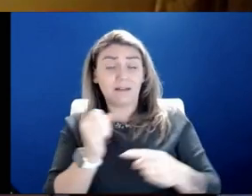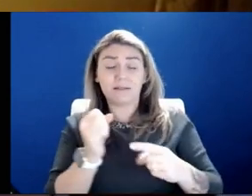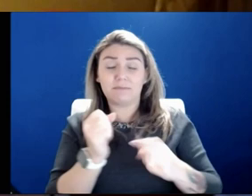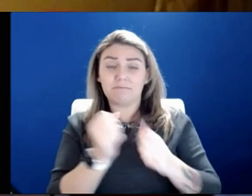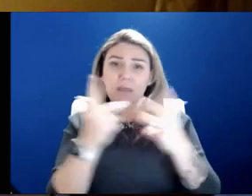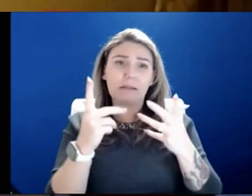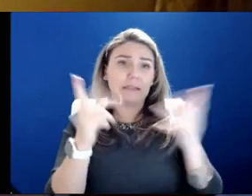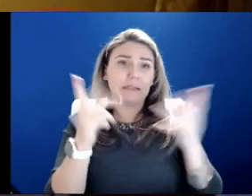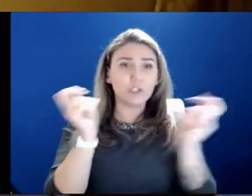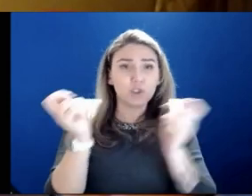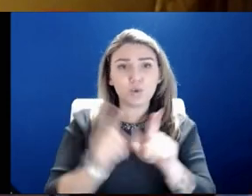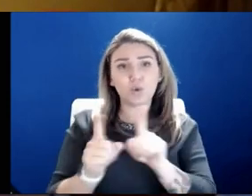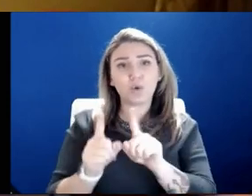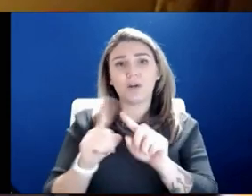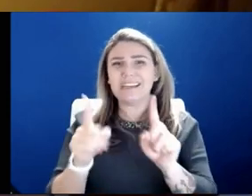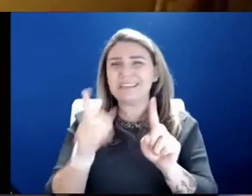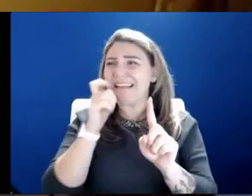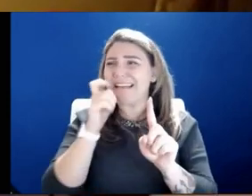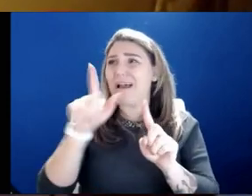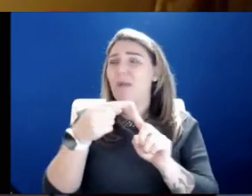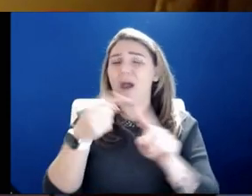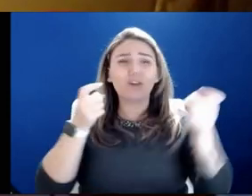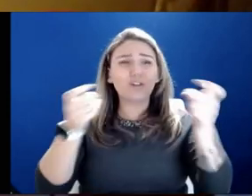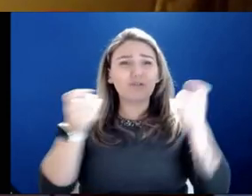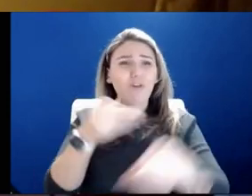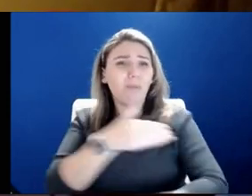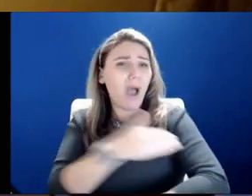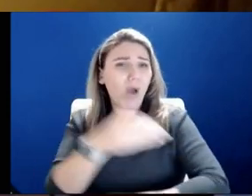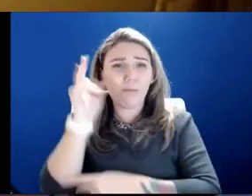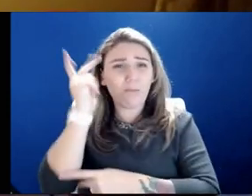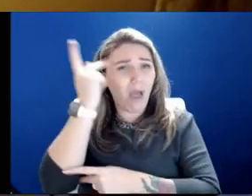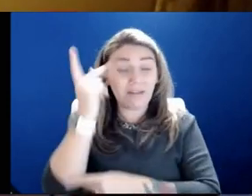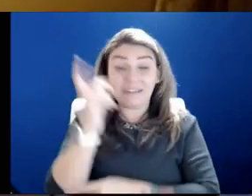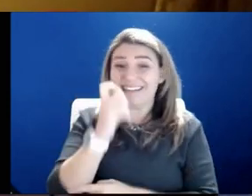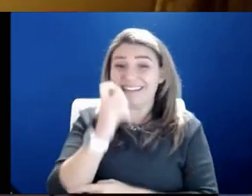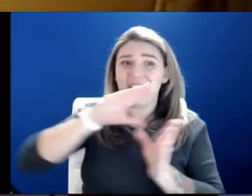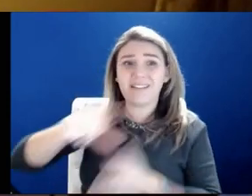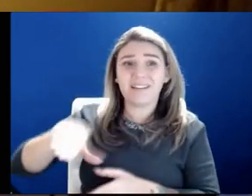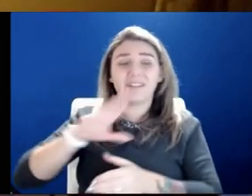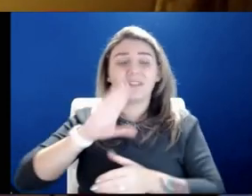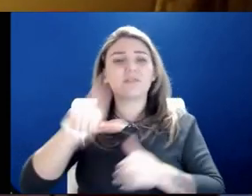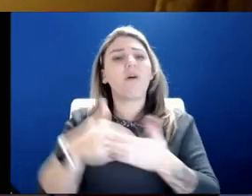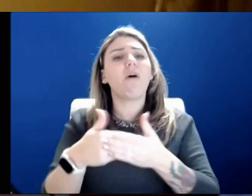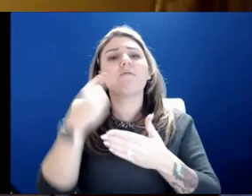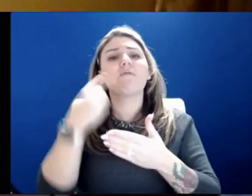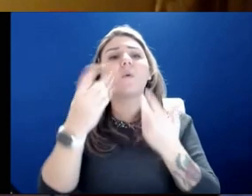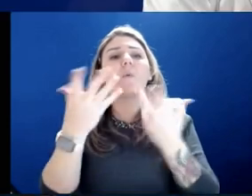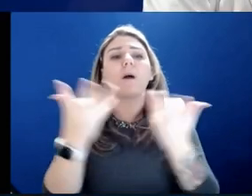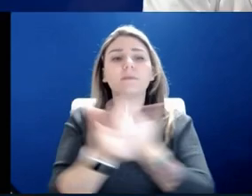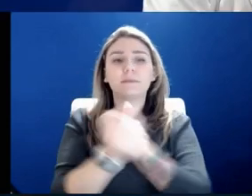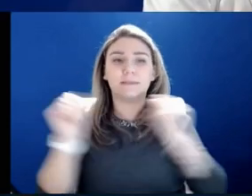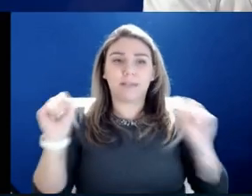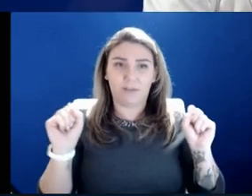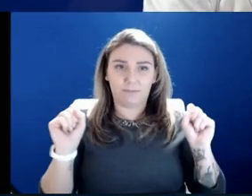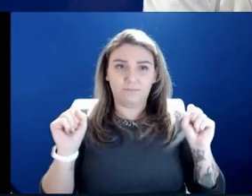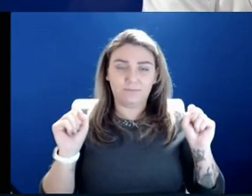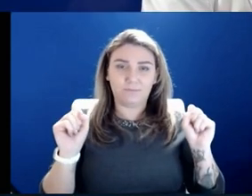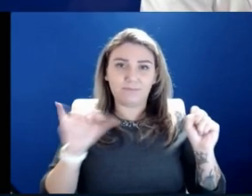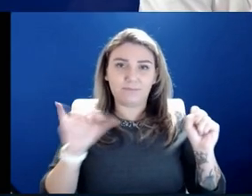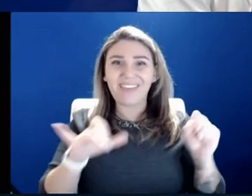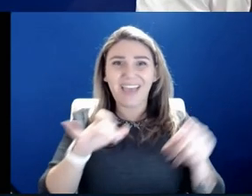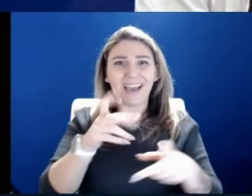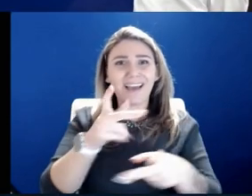us, it's not about control or power or politics. It's doing all we can to keep people safe. Well, and that keeps the things open, keeps